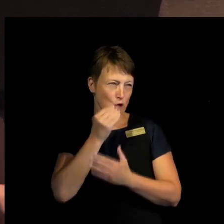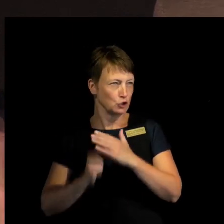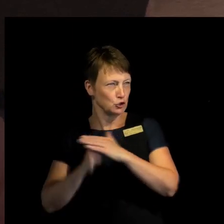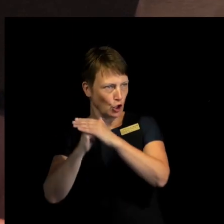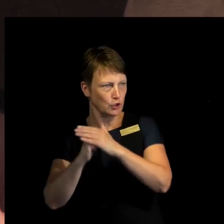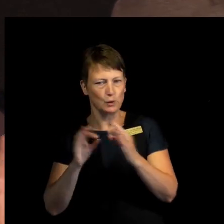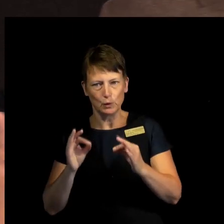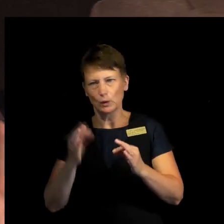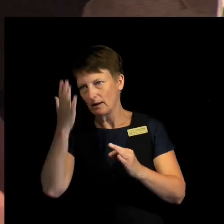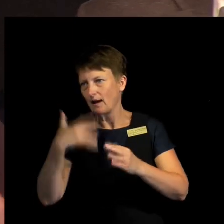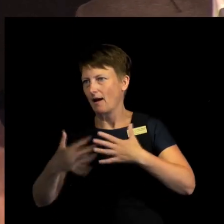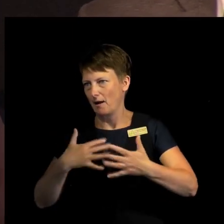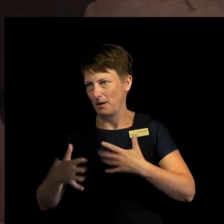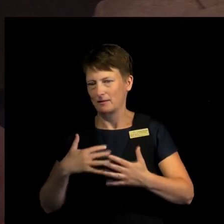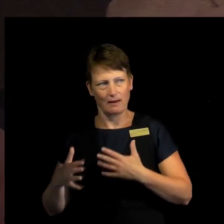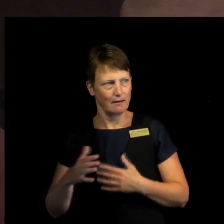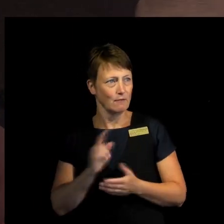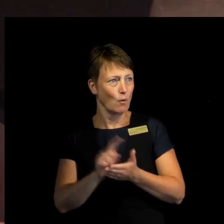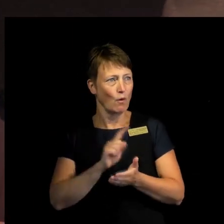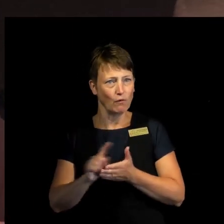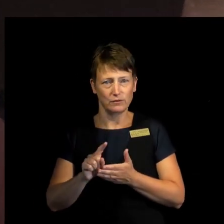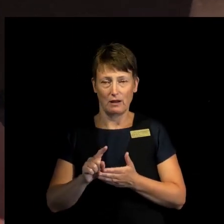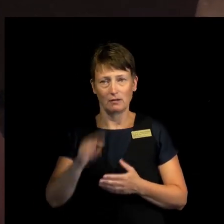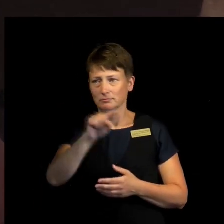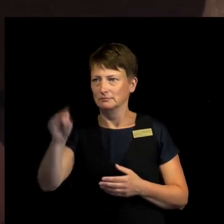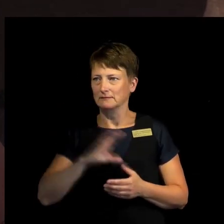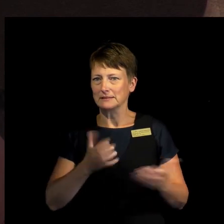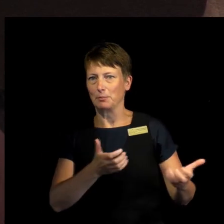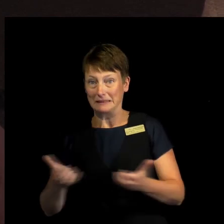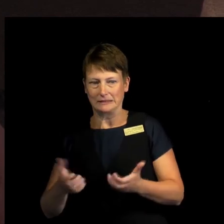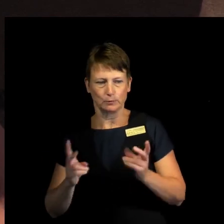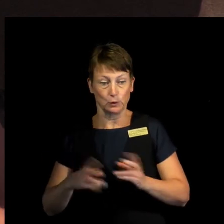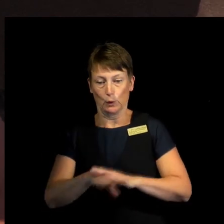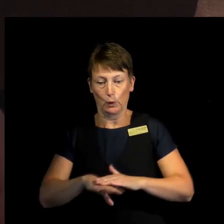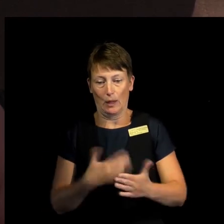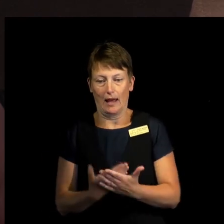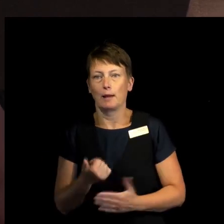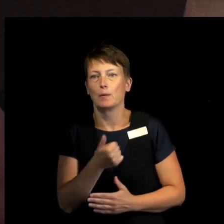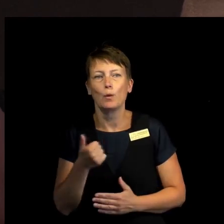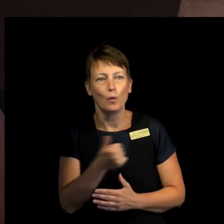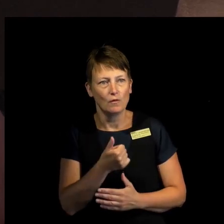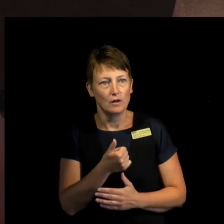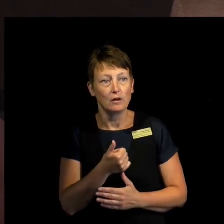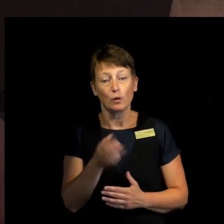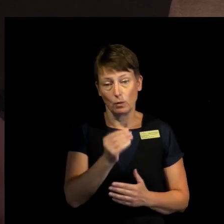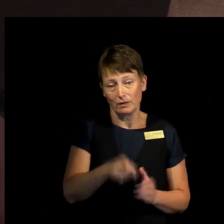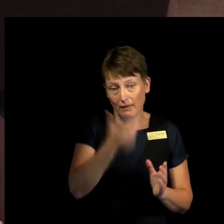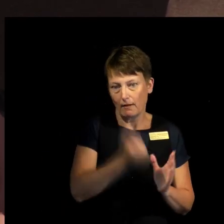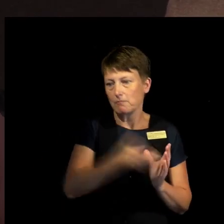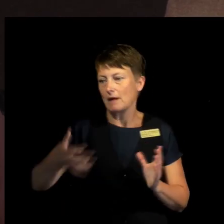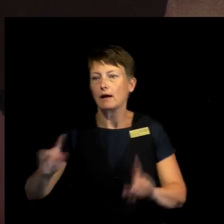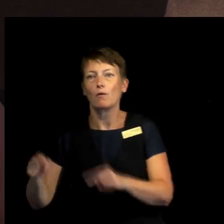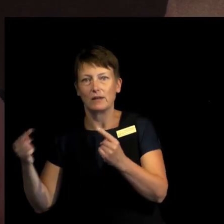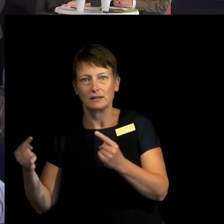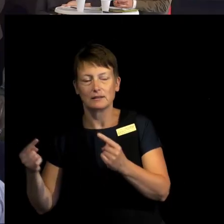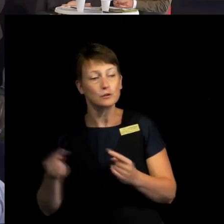fundamental basic necessities or goods can actually cause conflict. And how food